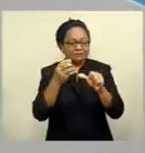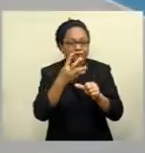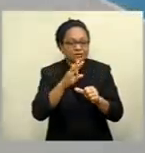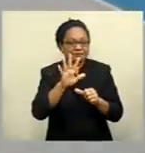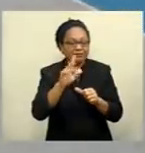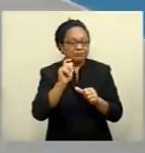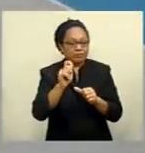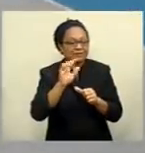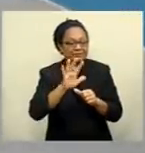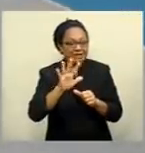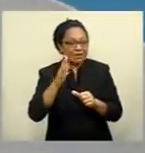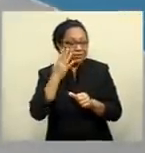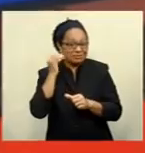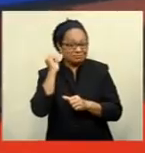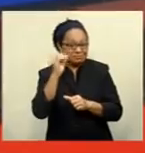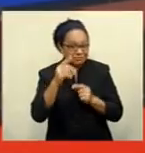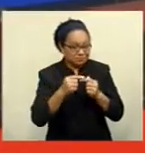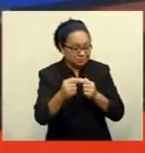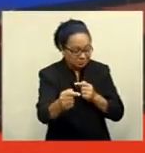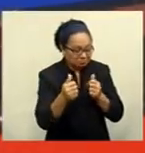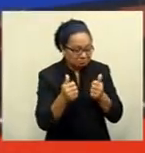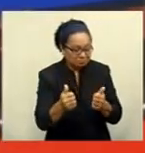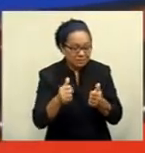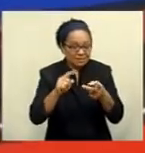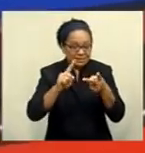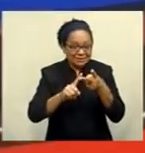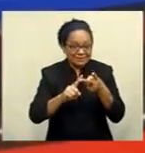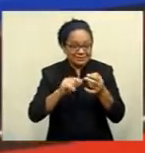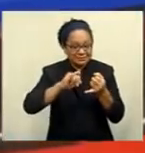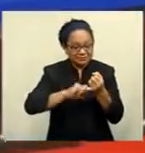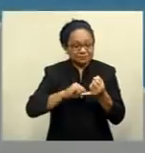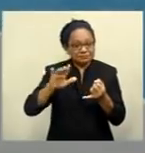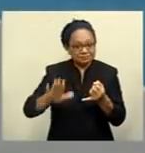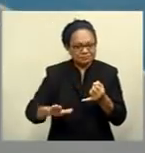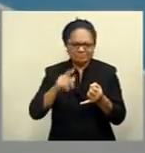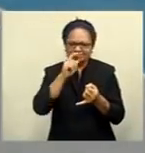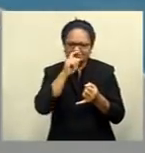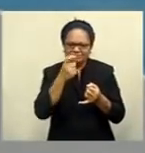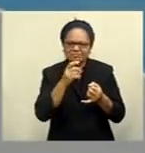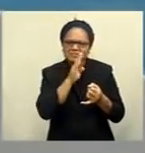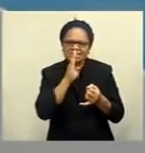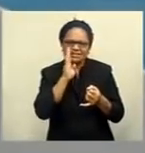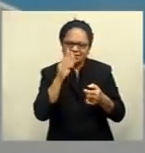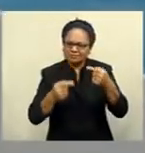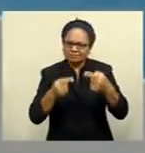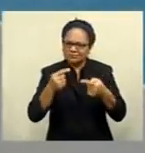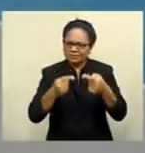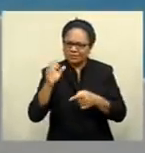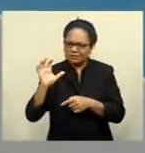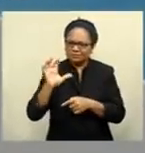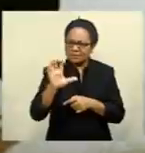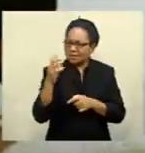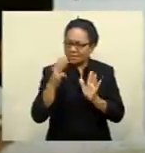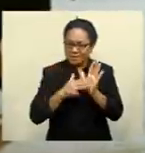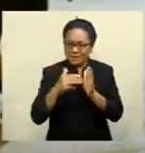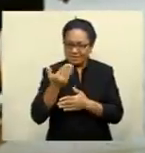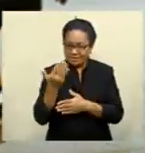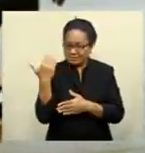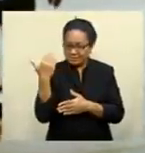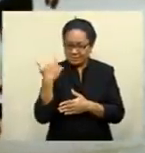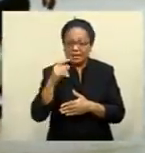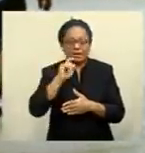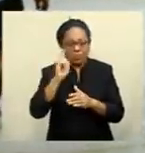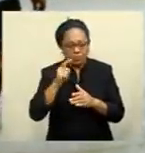in his Paralympic debut. And while Yusuf or Rakesa couldn't compete in the short put on Monday, he remains focused on his next event.